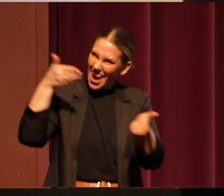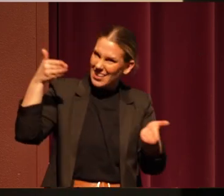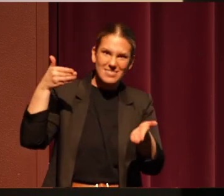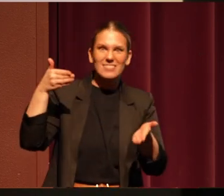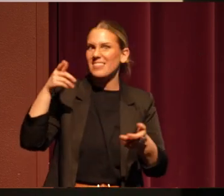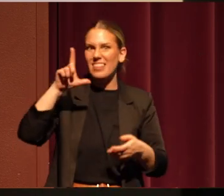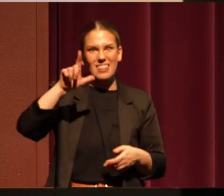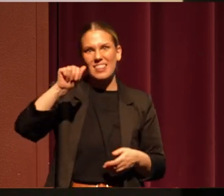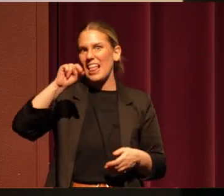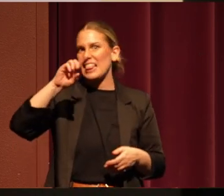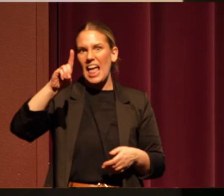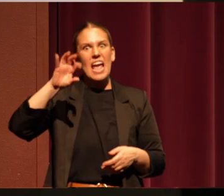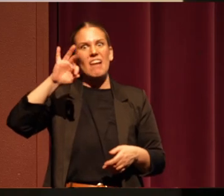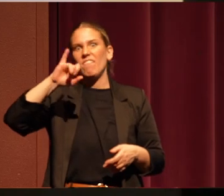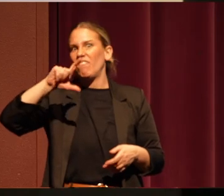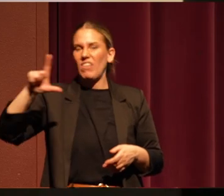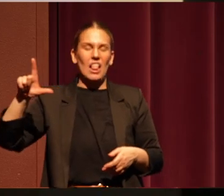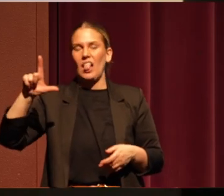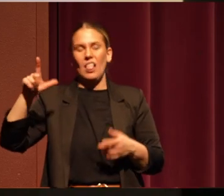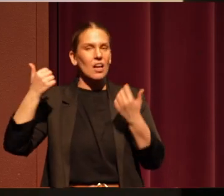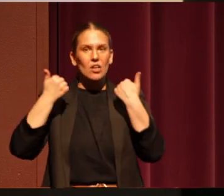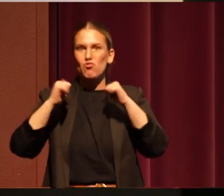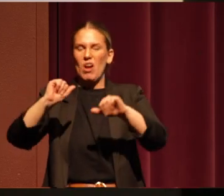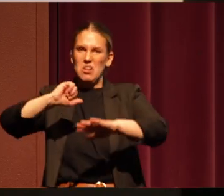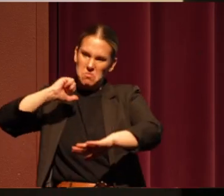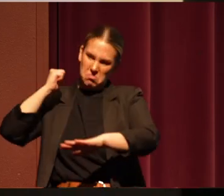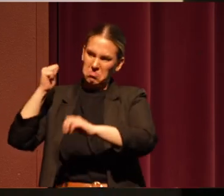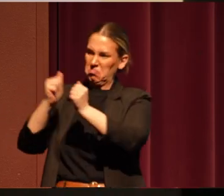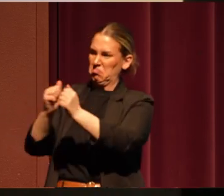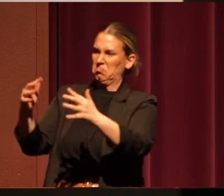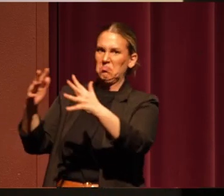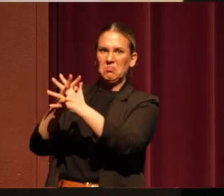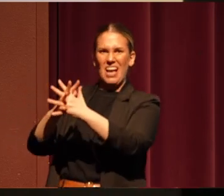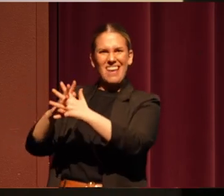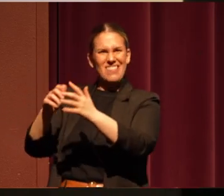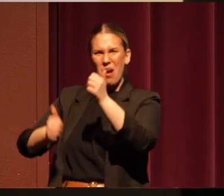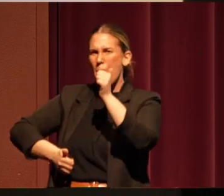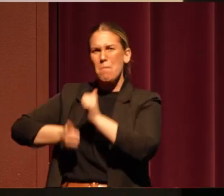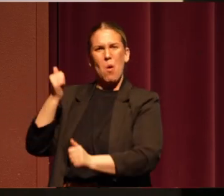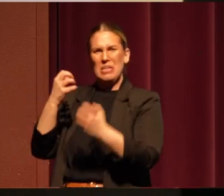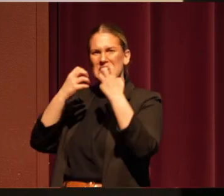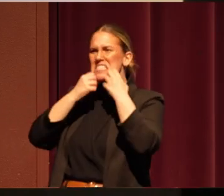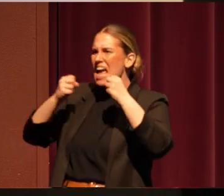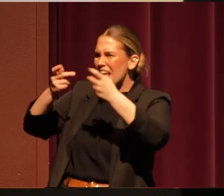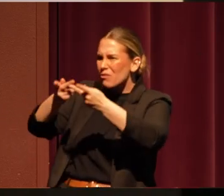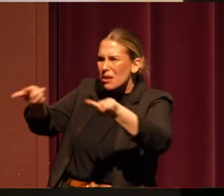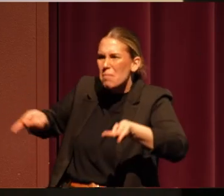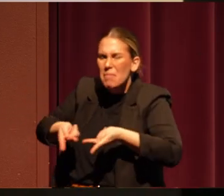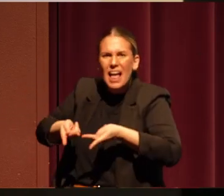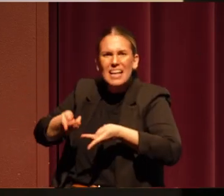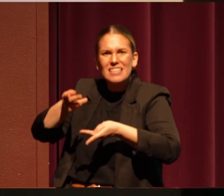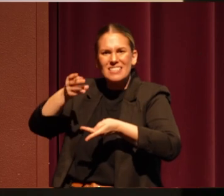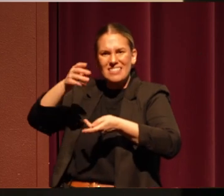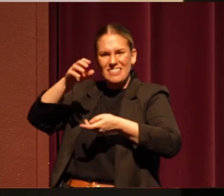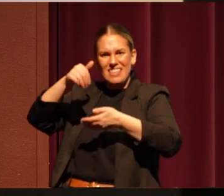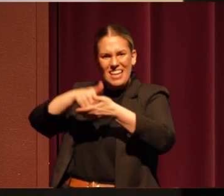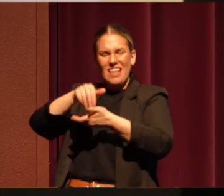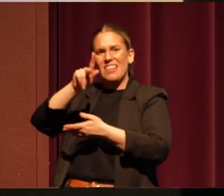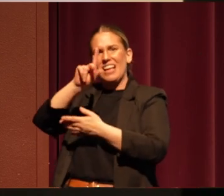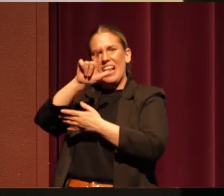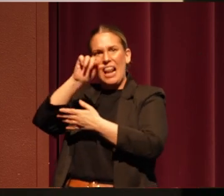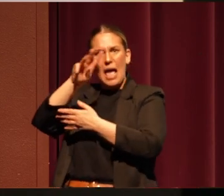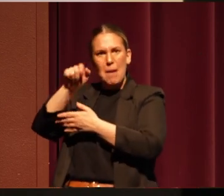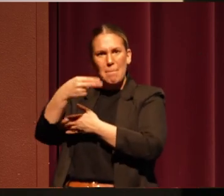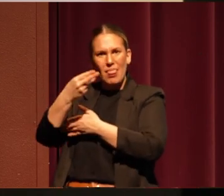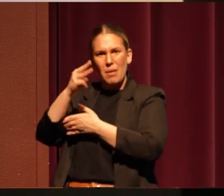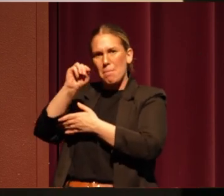trying to put in place on our most sacred space of the Klamath Marsh. And I will,